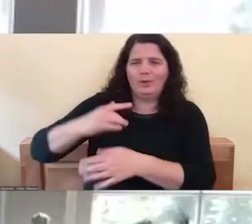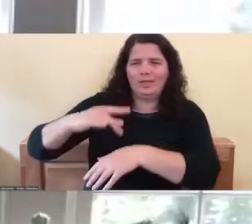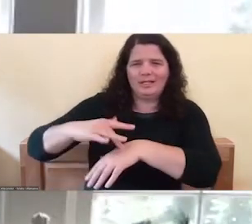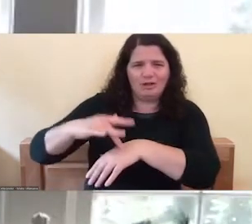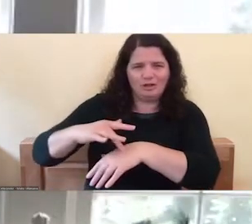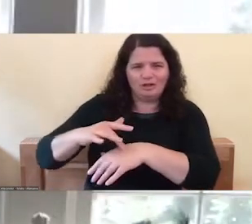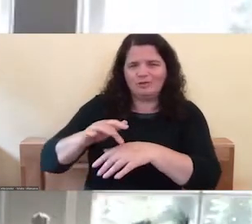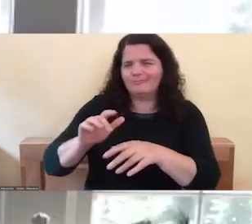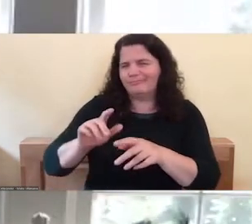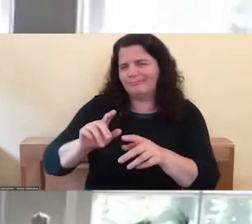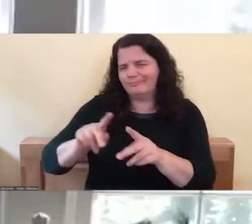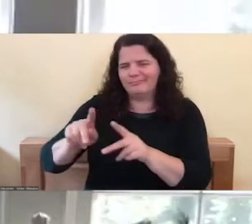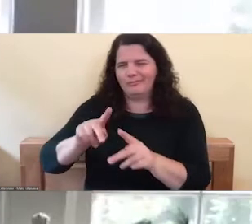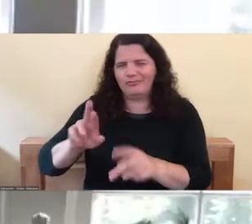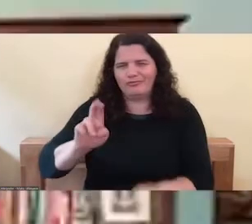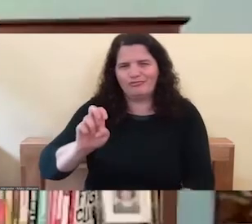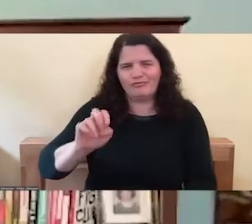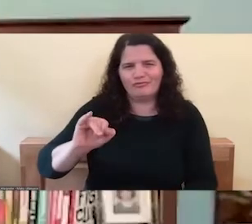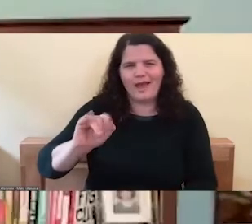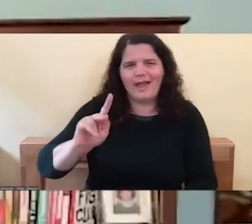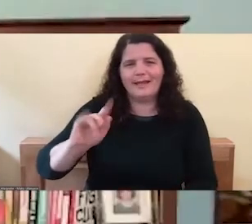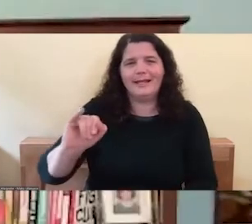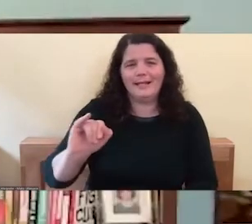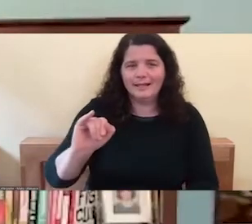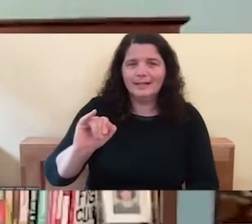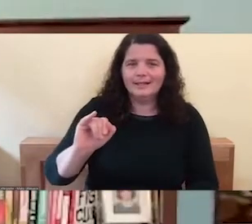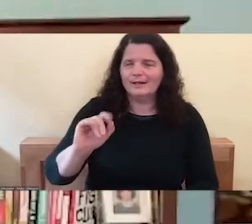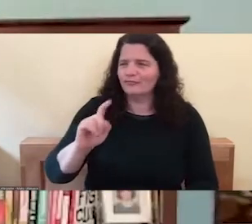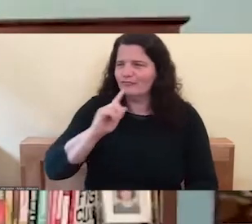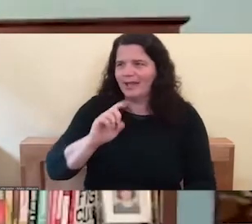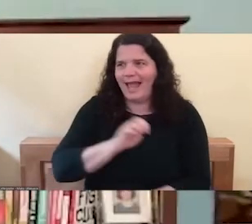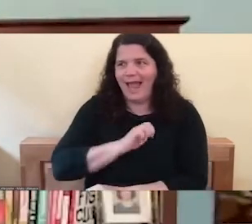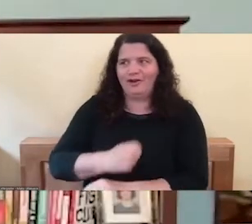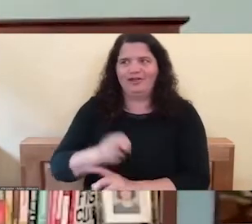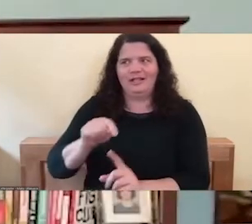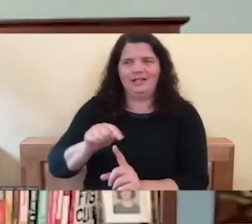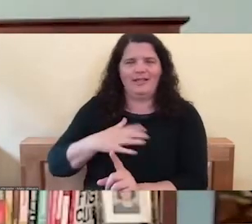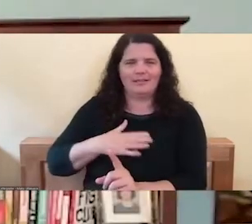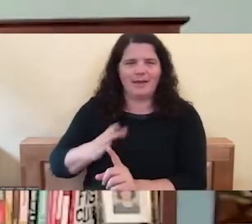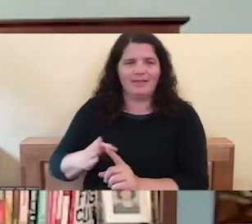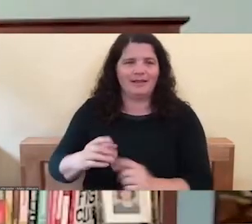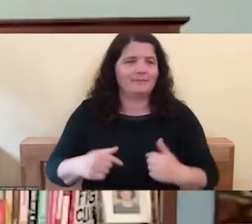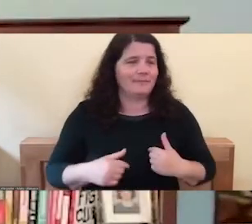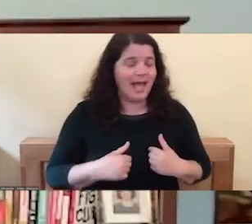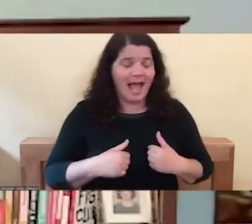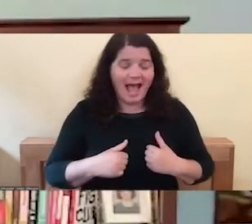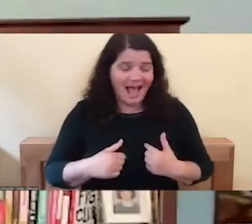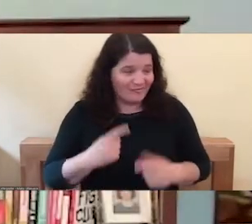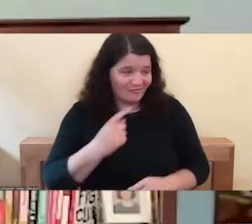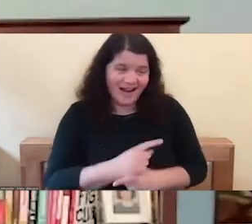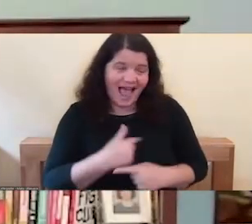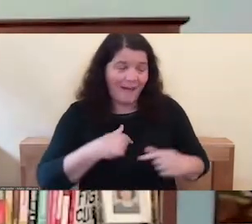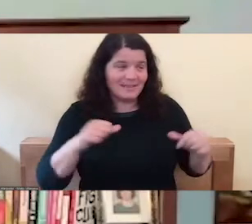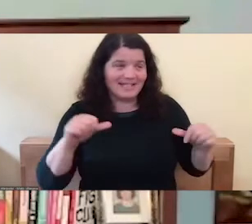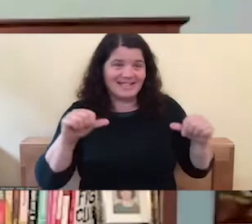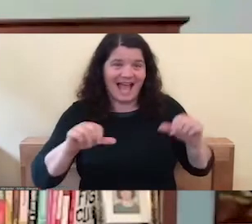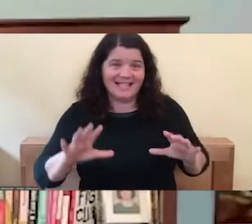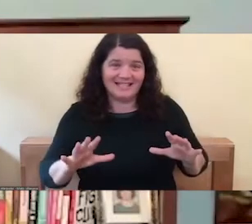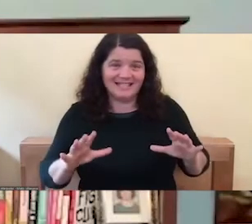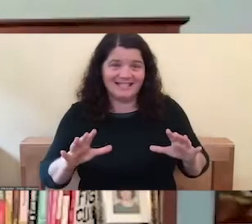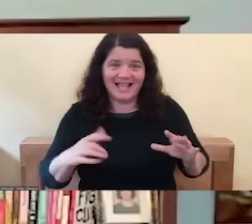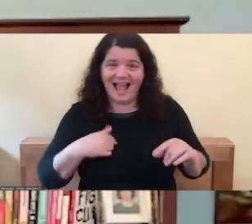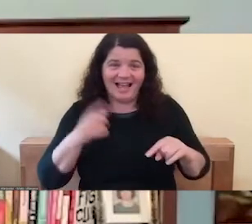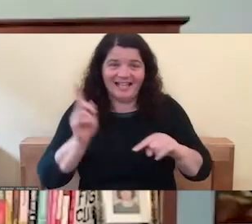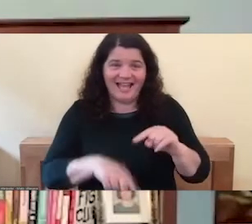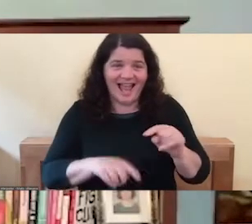is my thing. I love it. Yeah. I mean, like I said, as a scientist, I can't explain it. And it always makes you feel a little bit